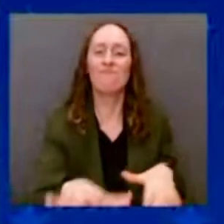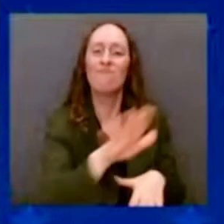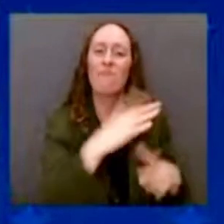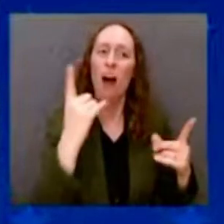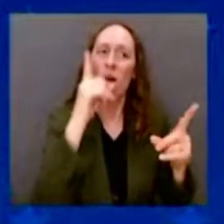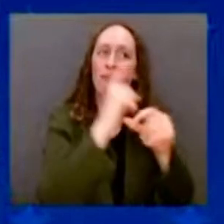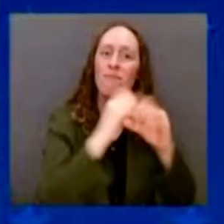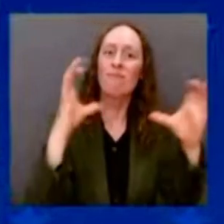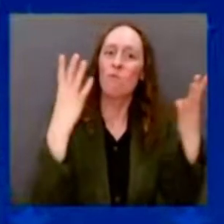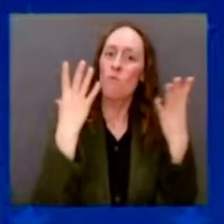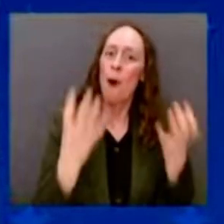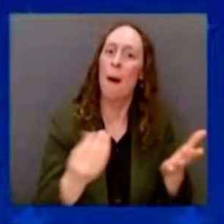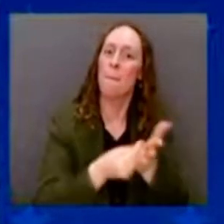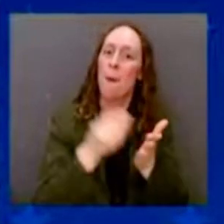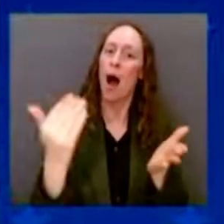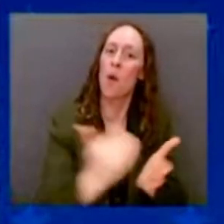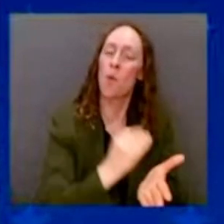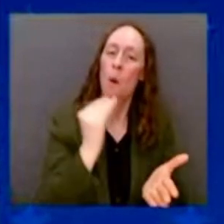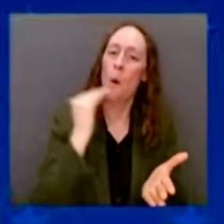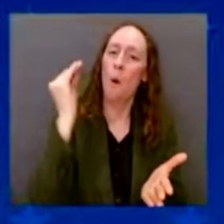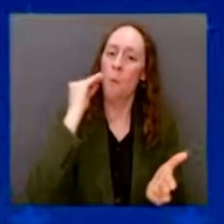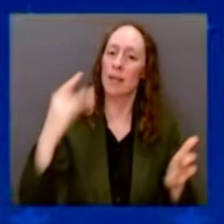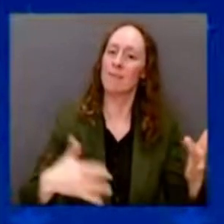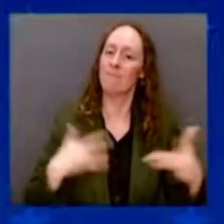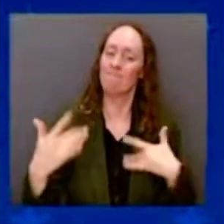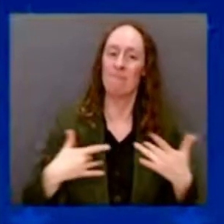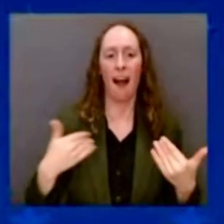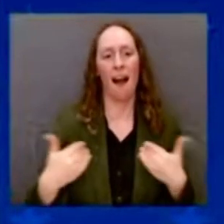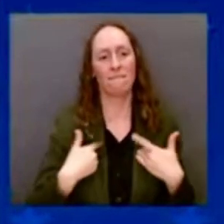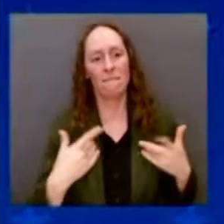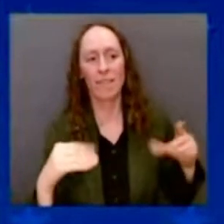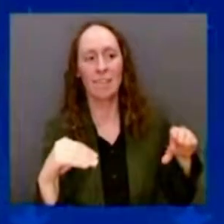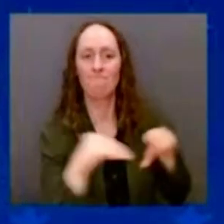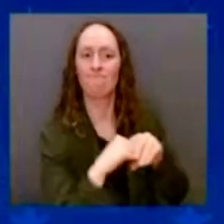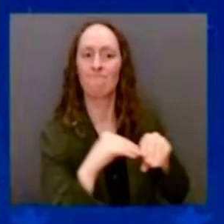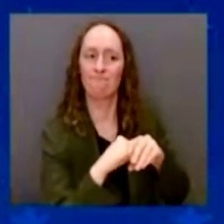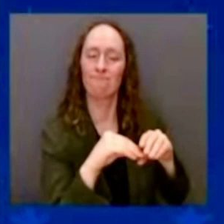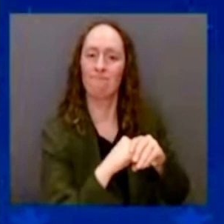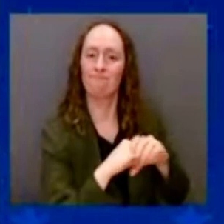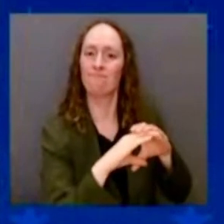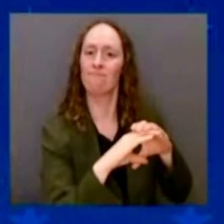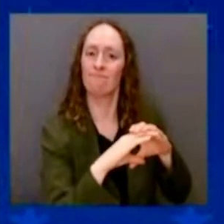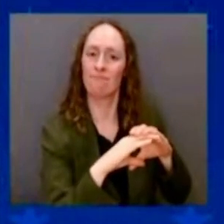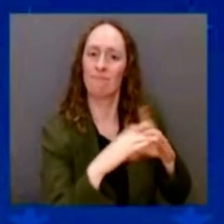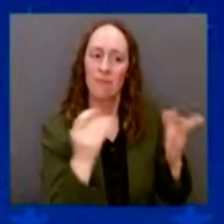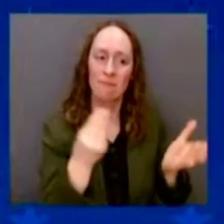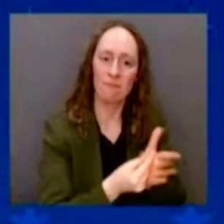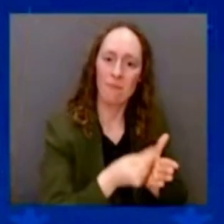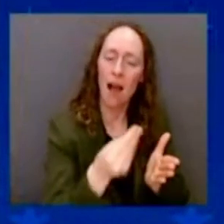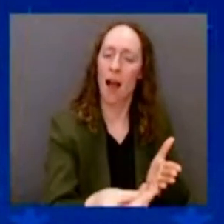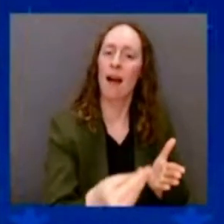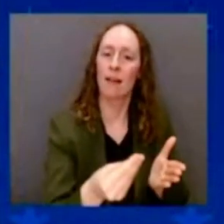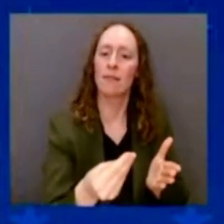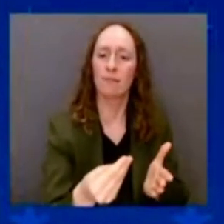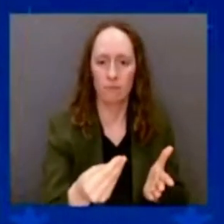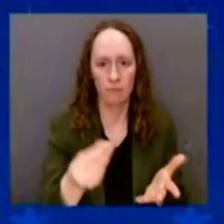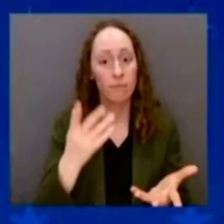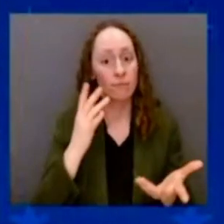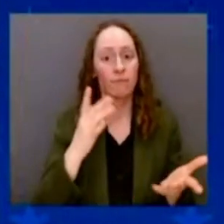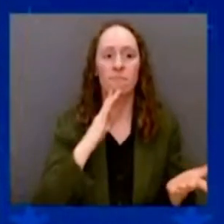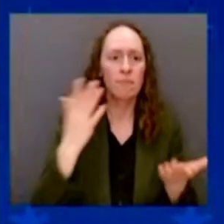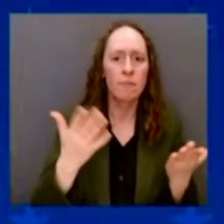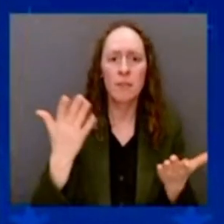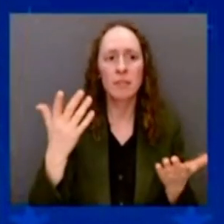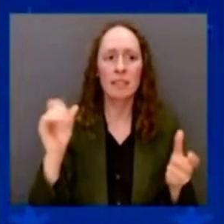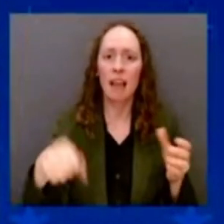years, you may have 10, 20, 30 thousand dollars in equity. You can borrow against it to send a kid to school. You can